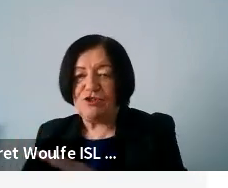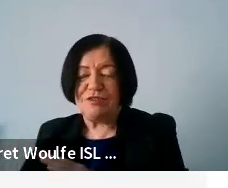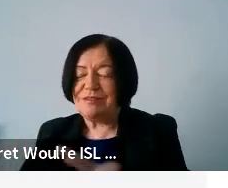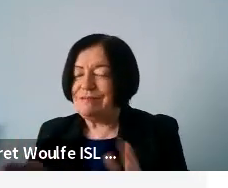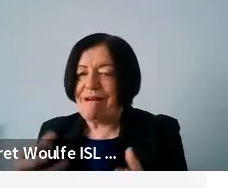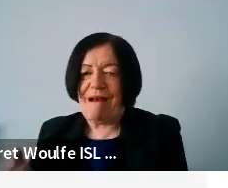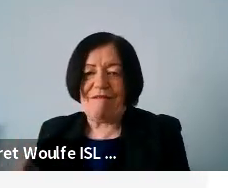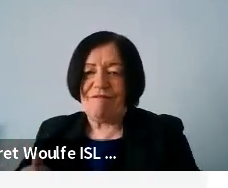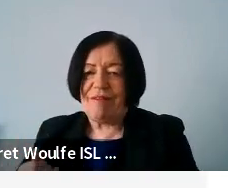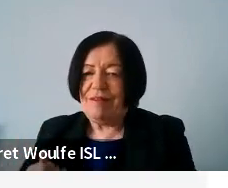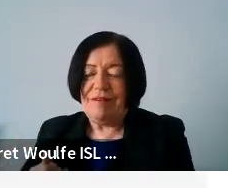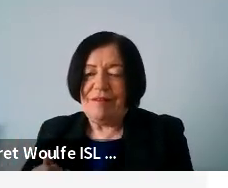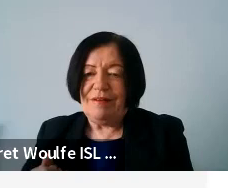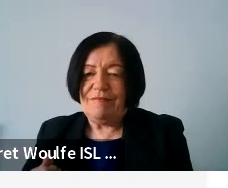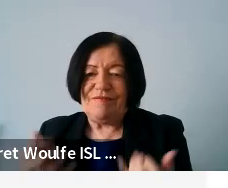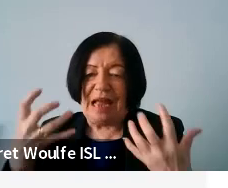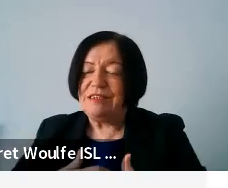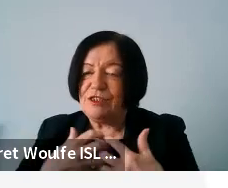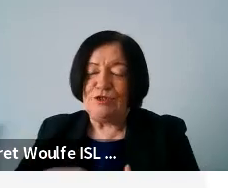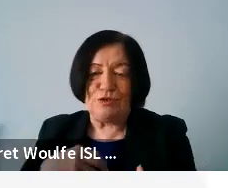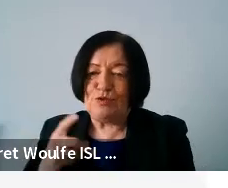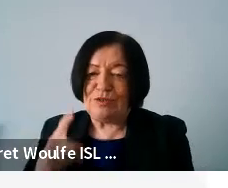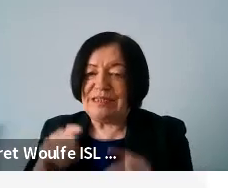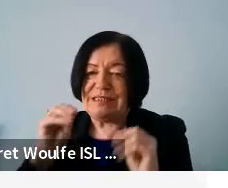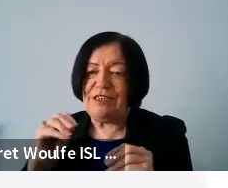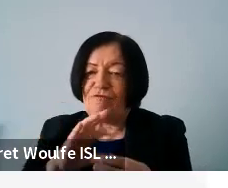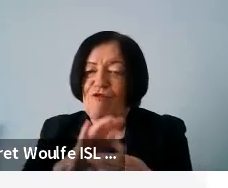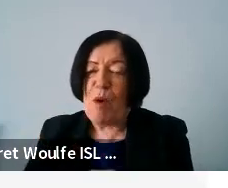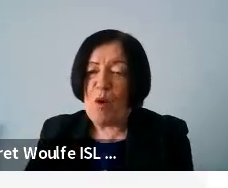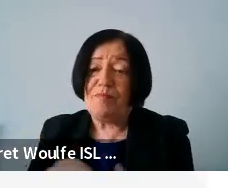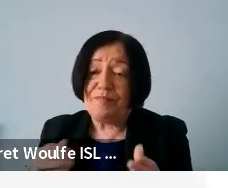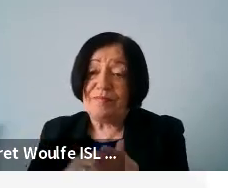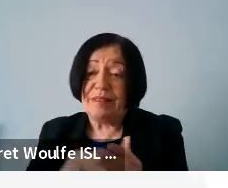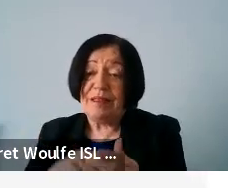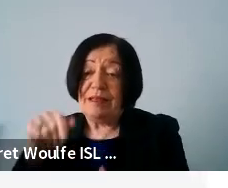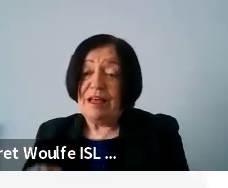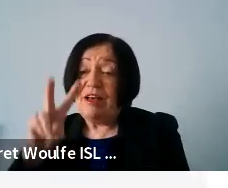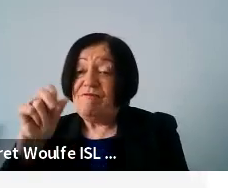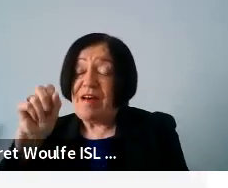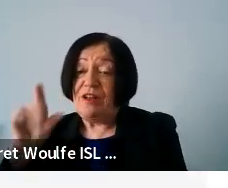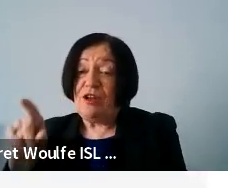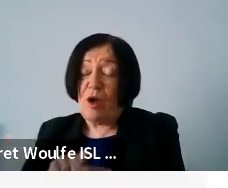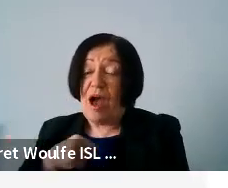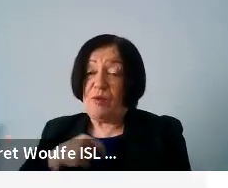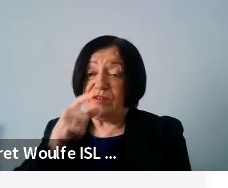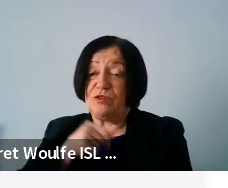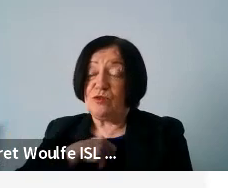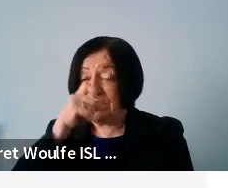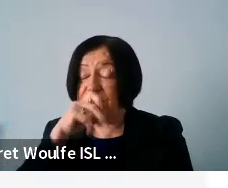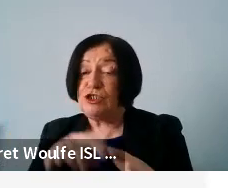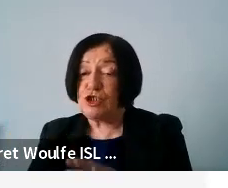to do this as well. And parents, because I was talking to teachers